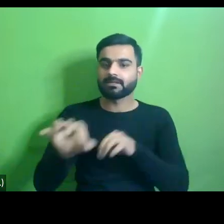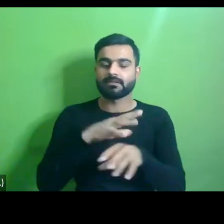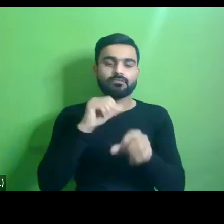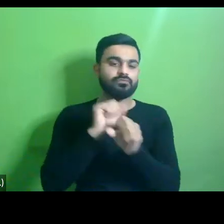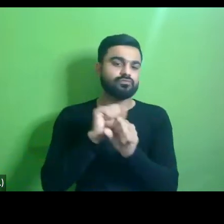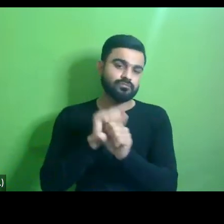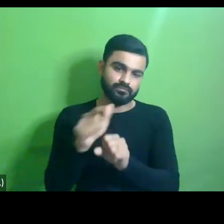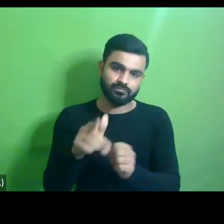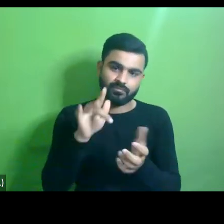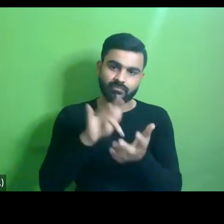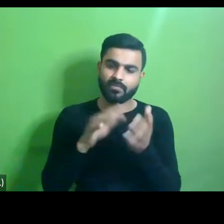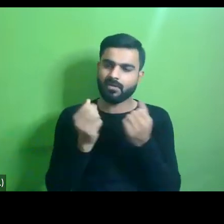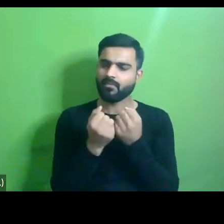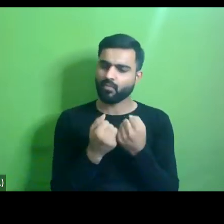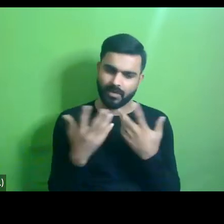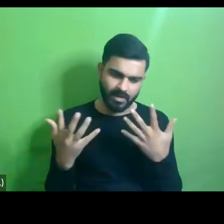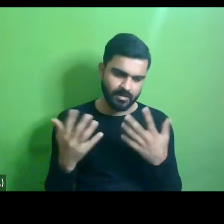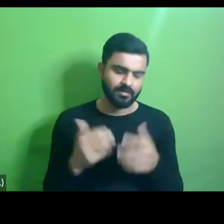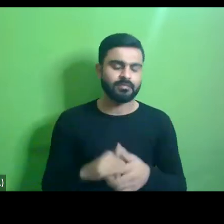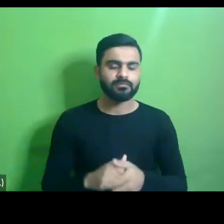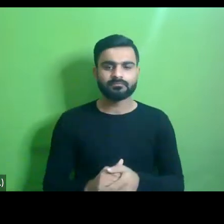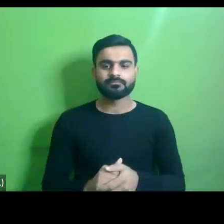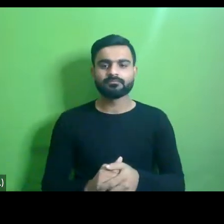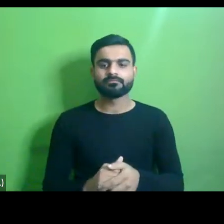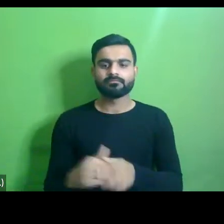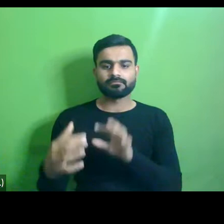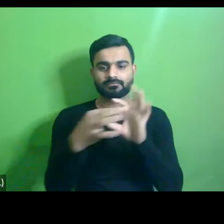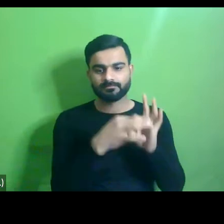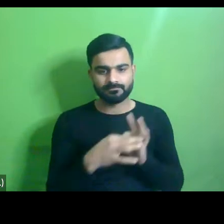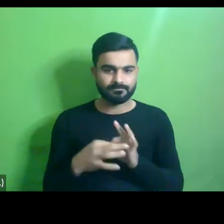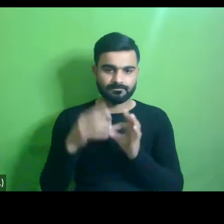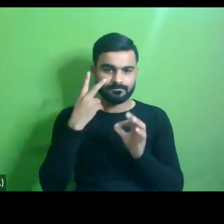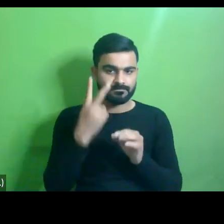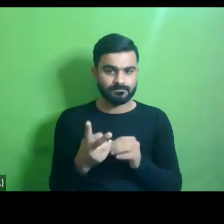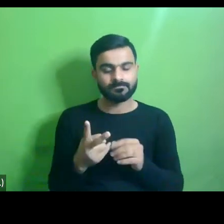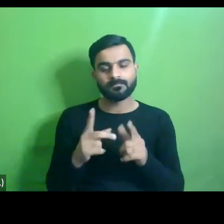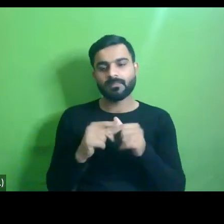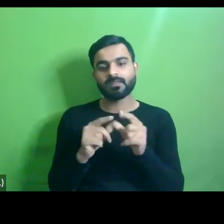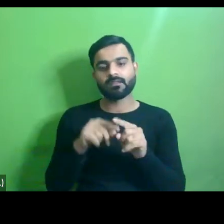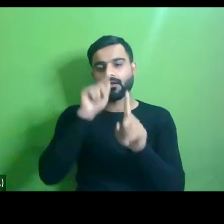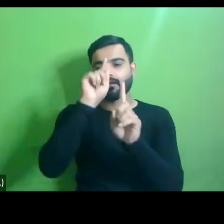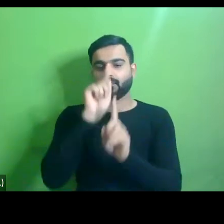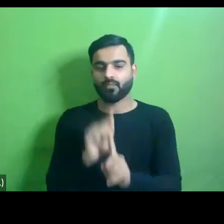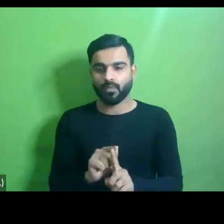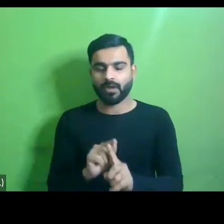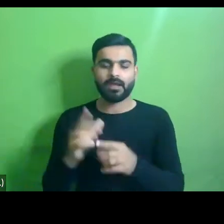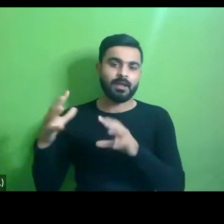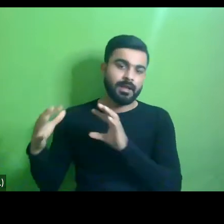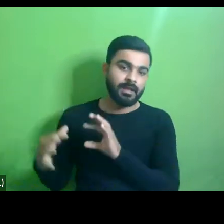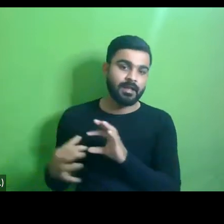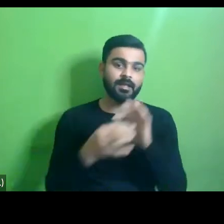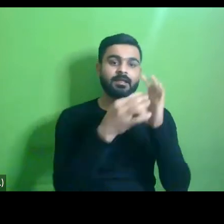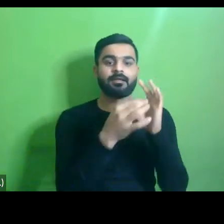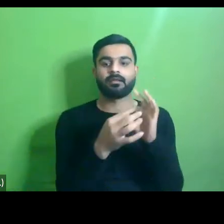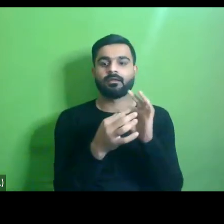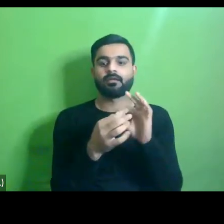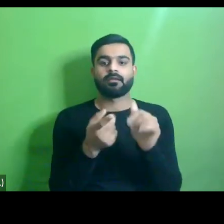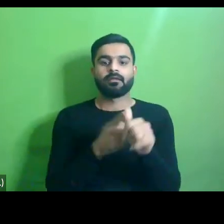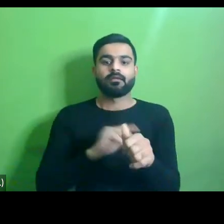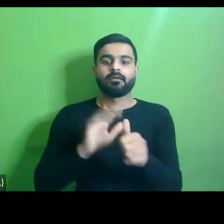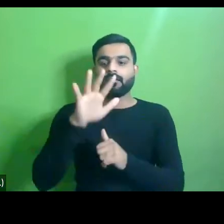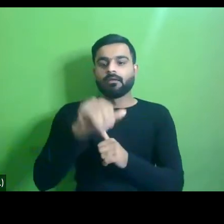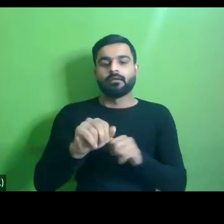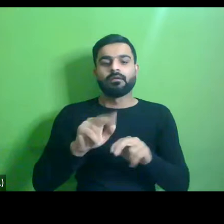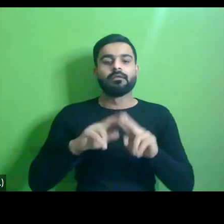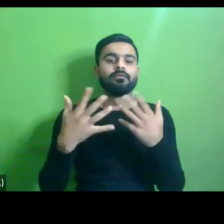wherein a lot of uh key performance indicators or data points that are relevant from accessibility and